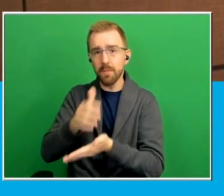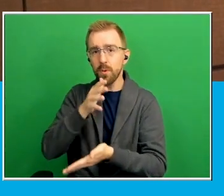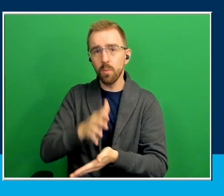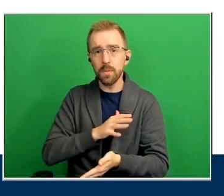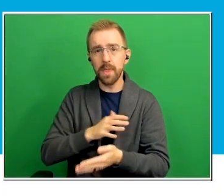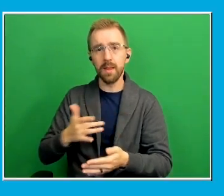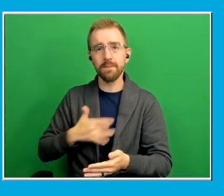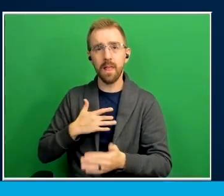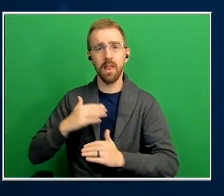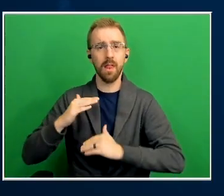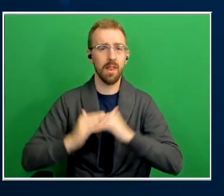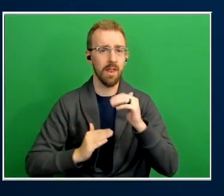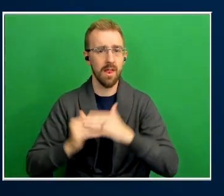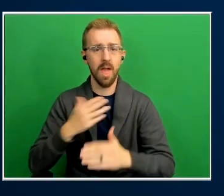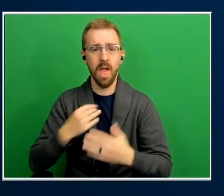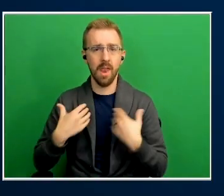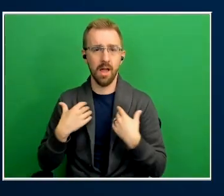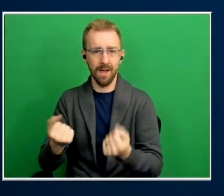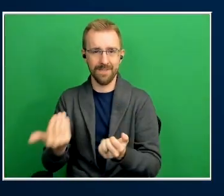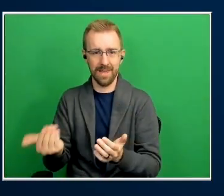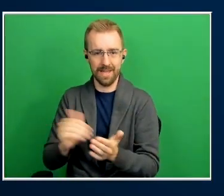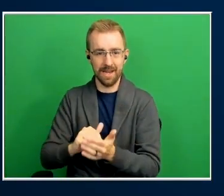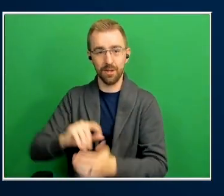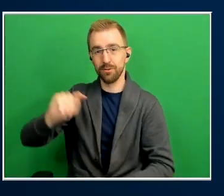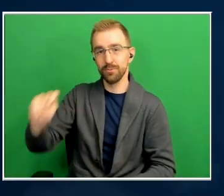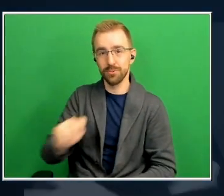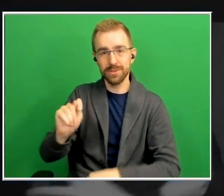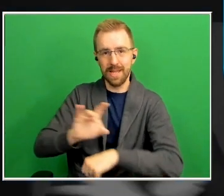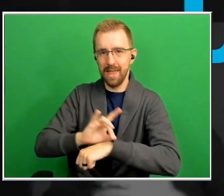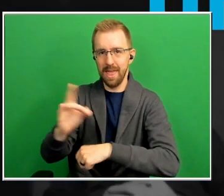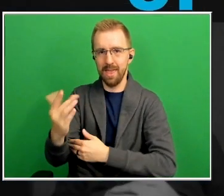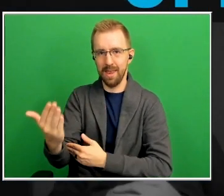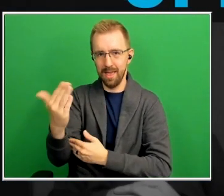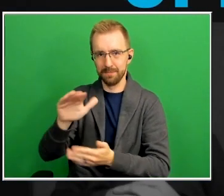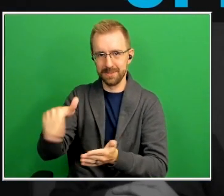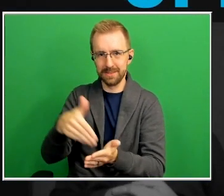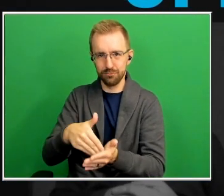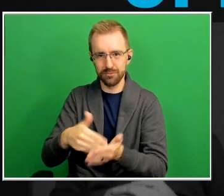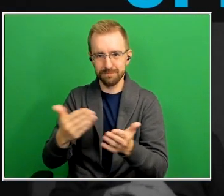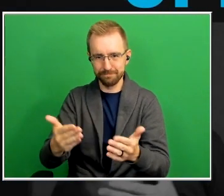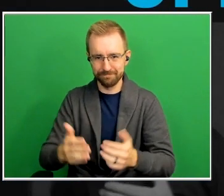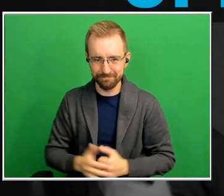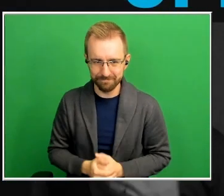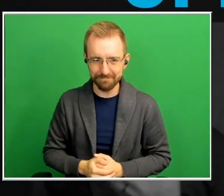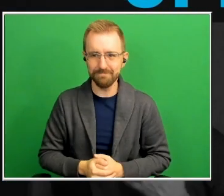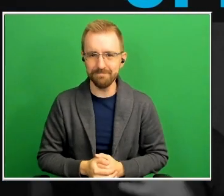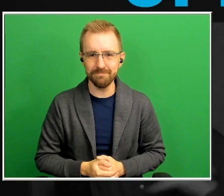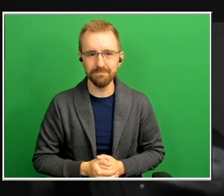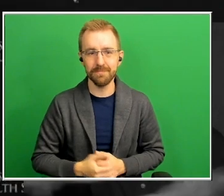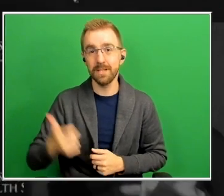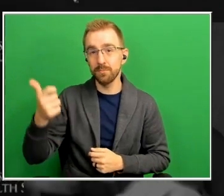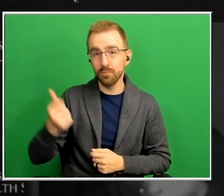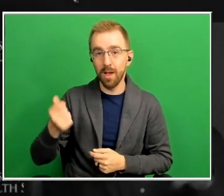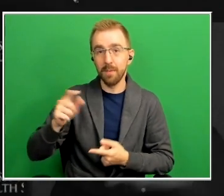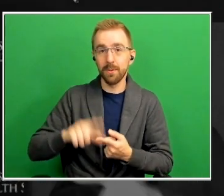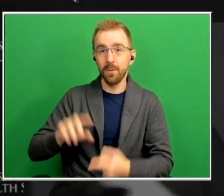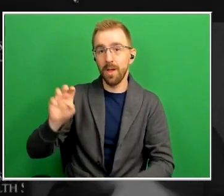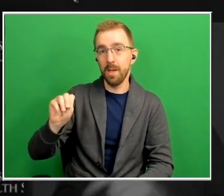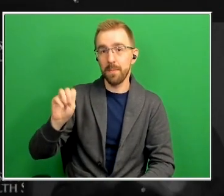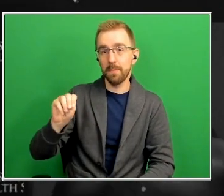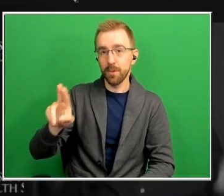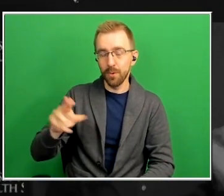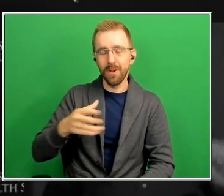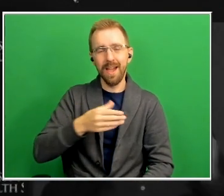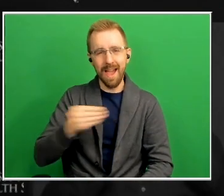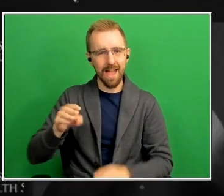confidence tuesday at 8 a.m subscribe to our morning medical update and open mics